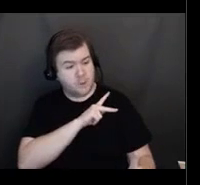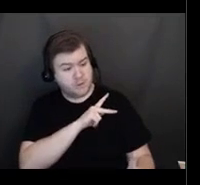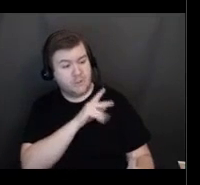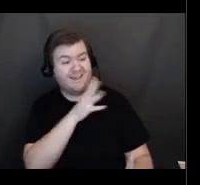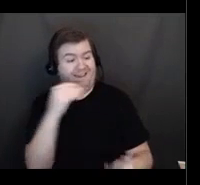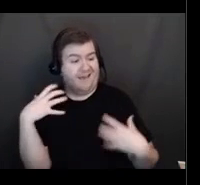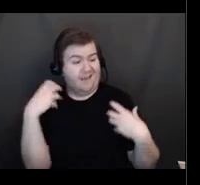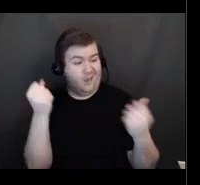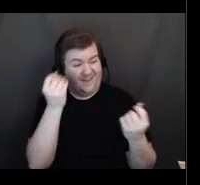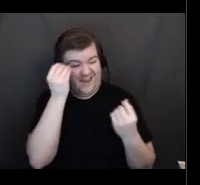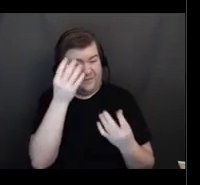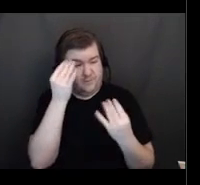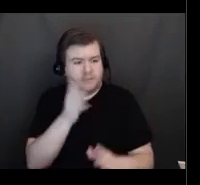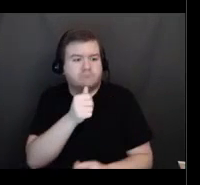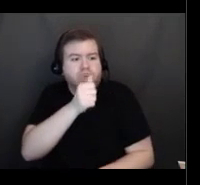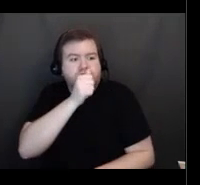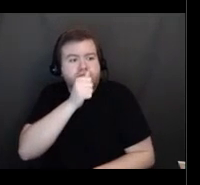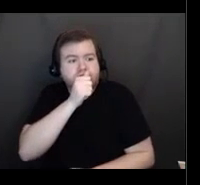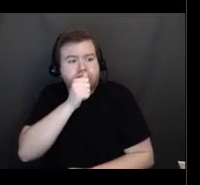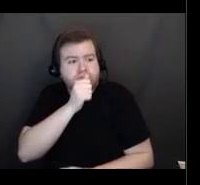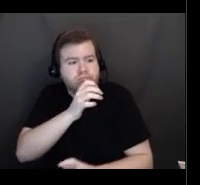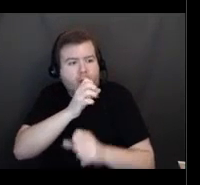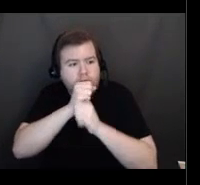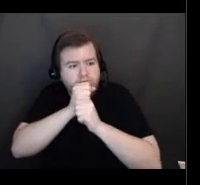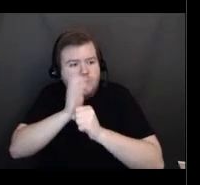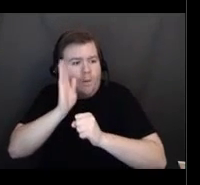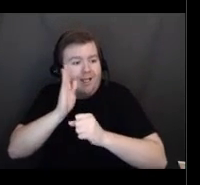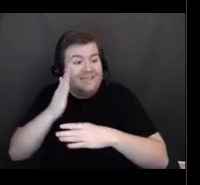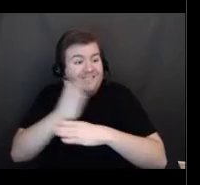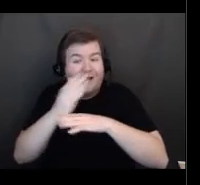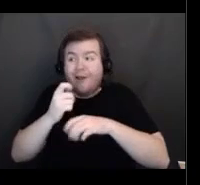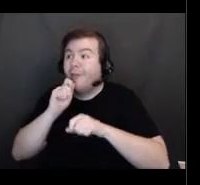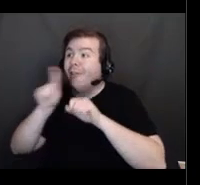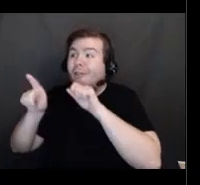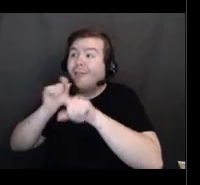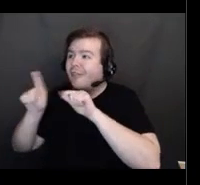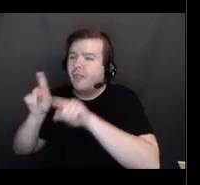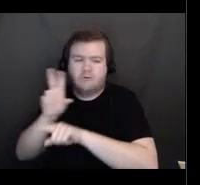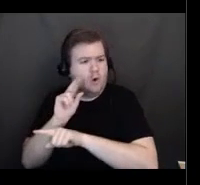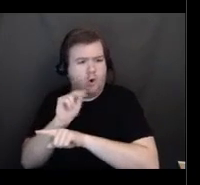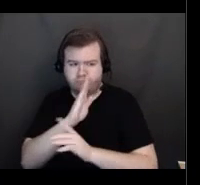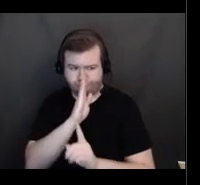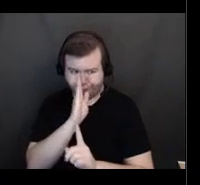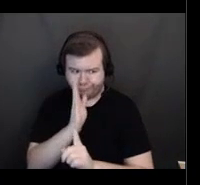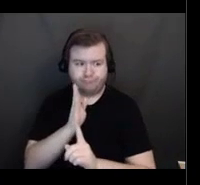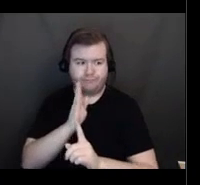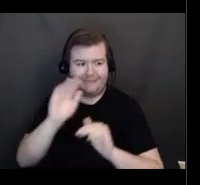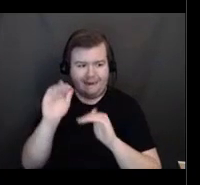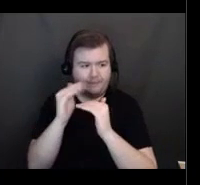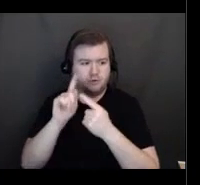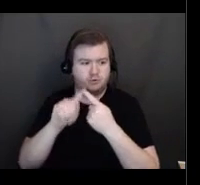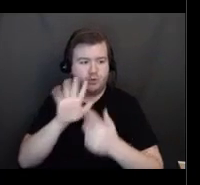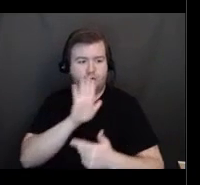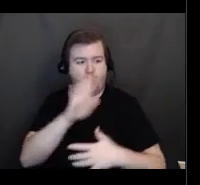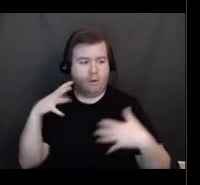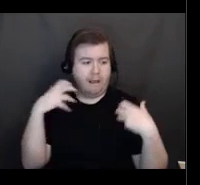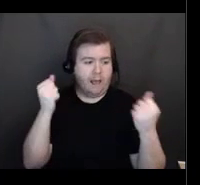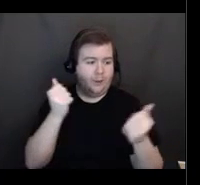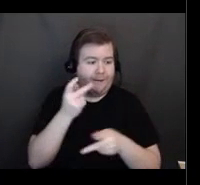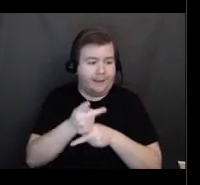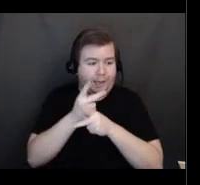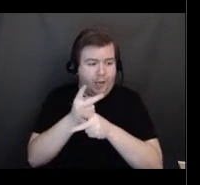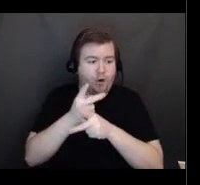information will be kept private and will not be shared outside of your health care provider's office. The Department of Public Health